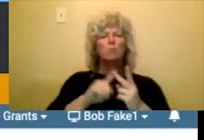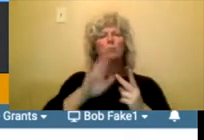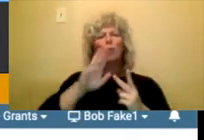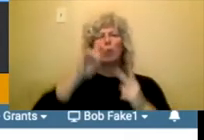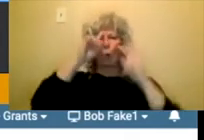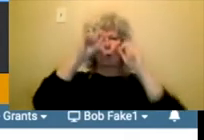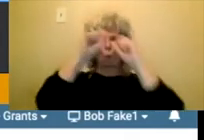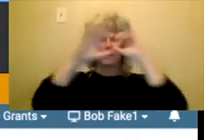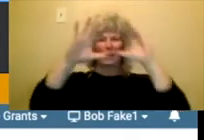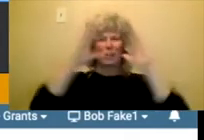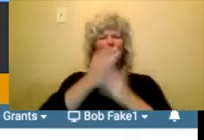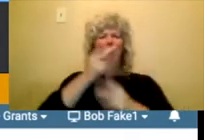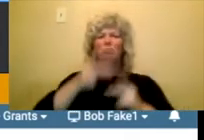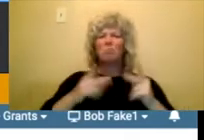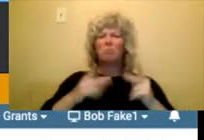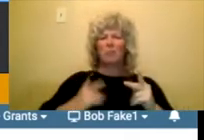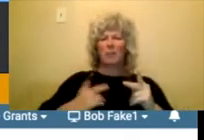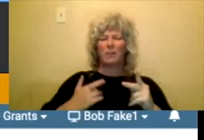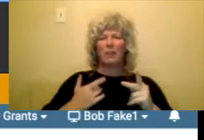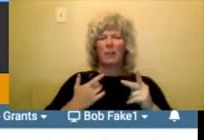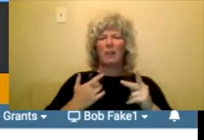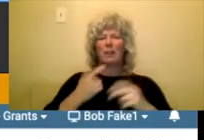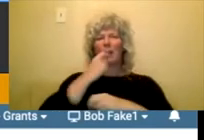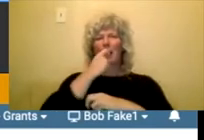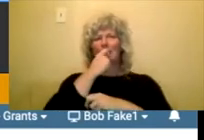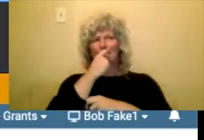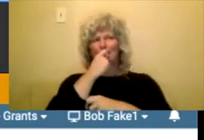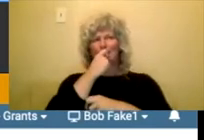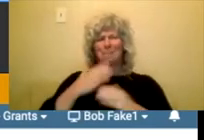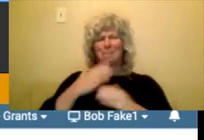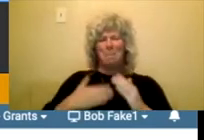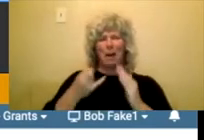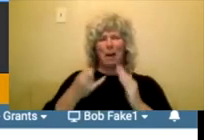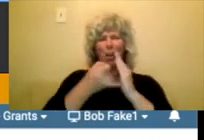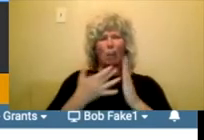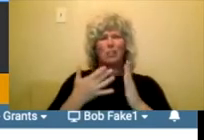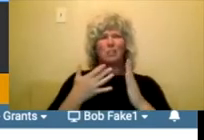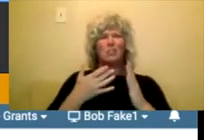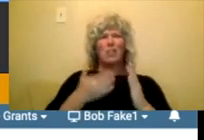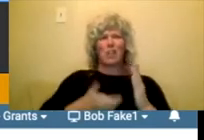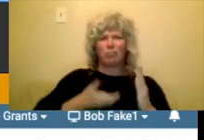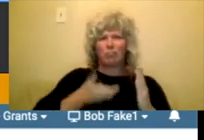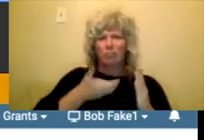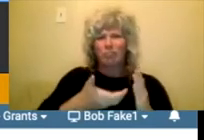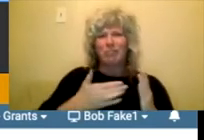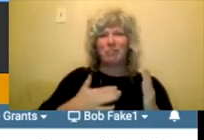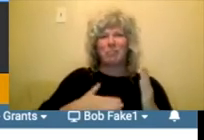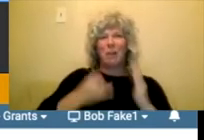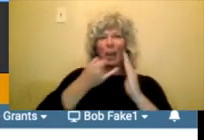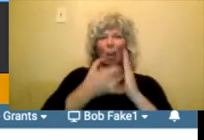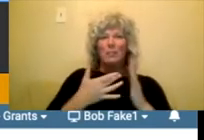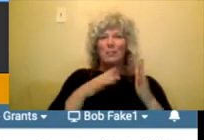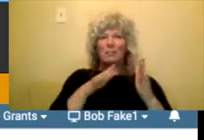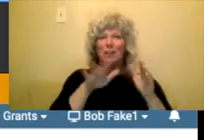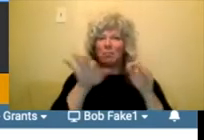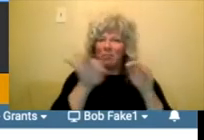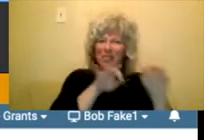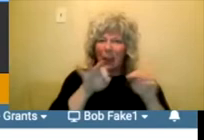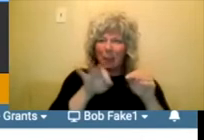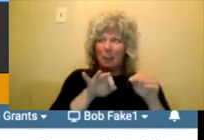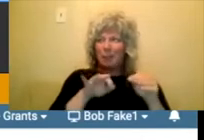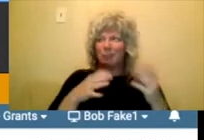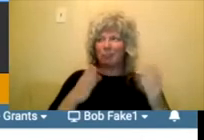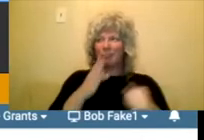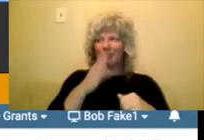intimidated by an artistic statement and maybe you haven't written one before. It's kind of like